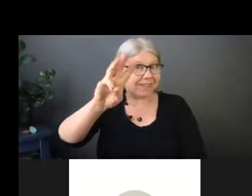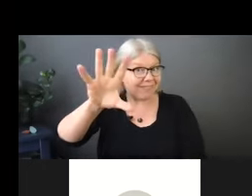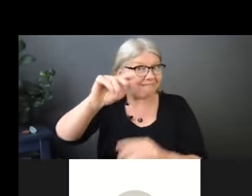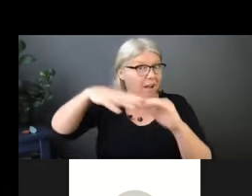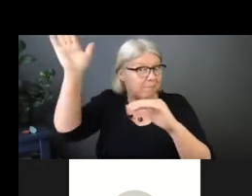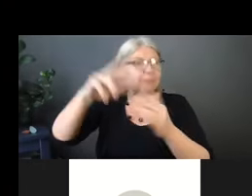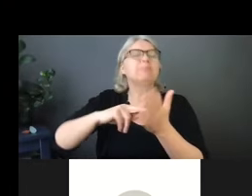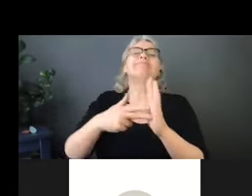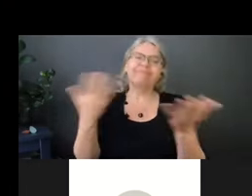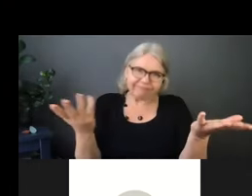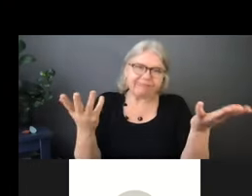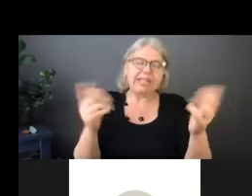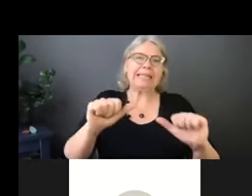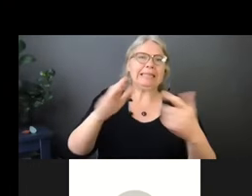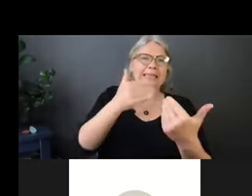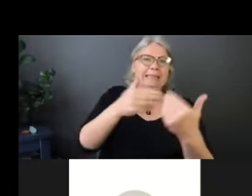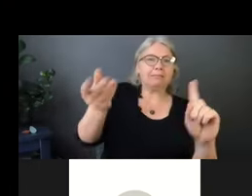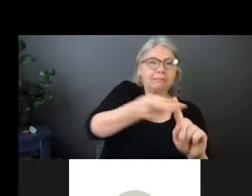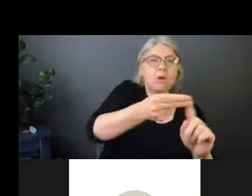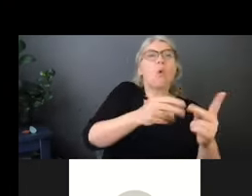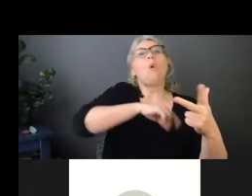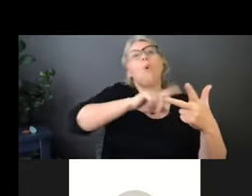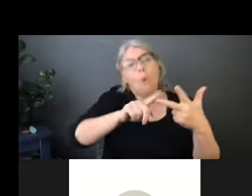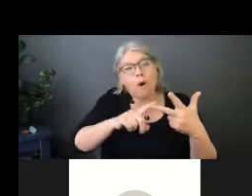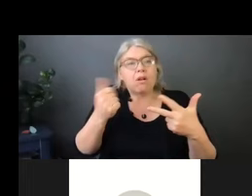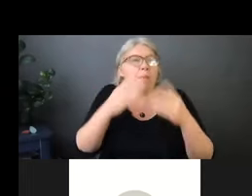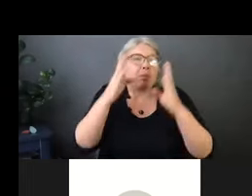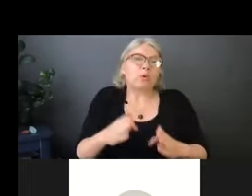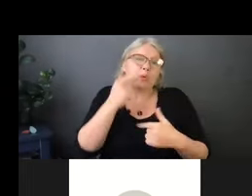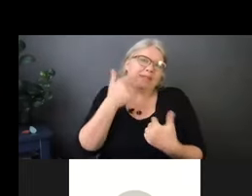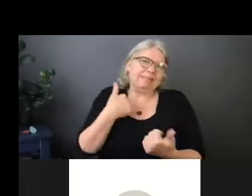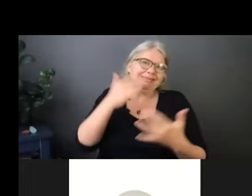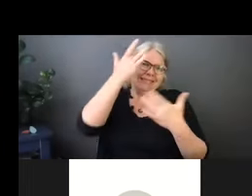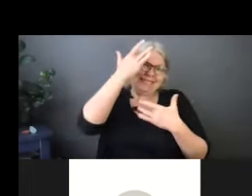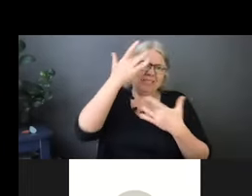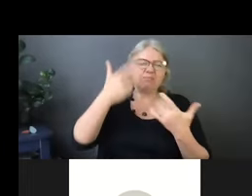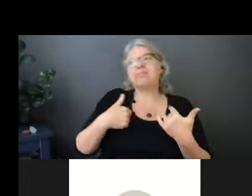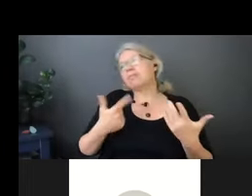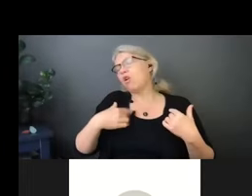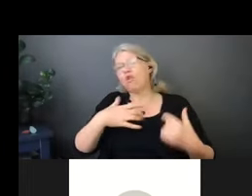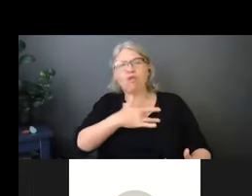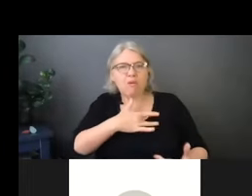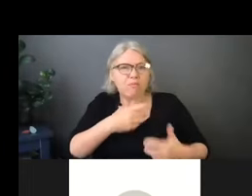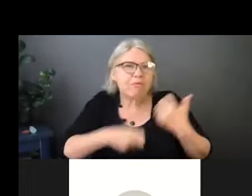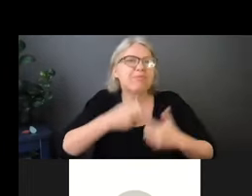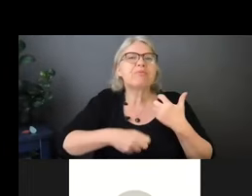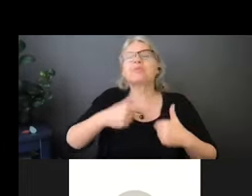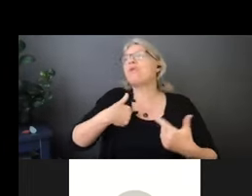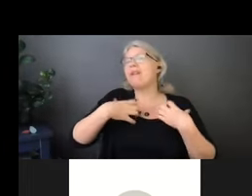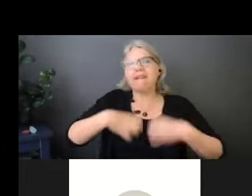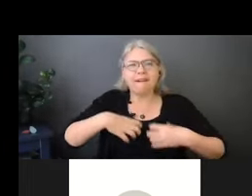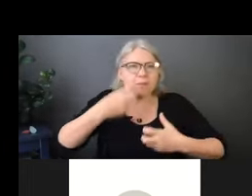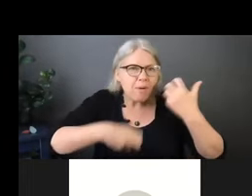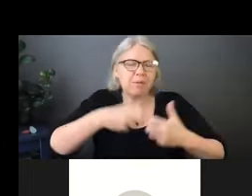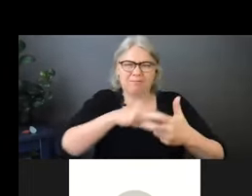coronary artery disease, congestive heart failure, all those types of diseases, make somebody more susceptible. I personally